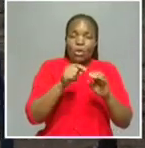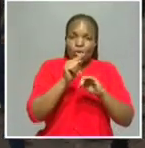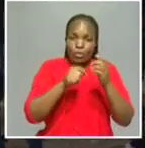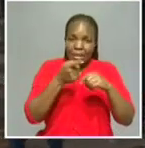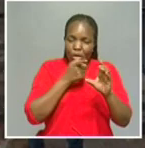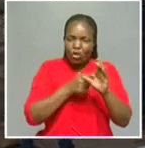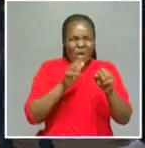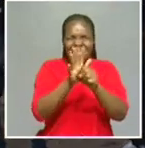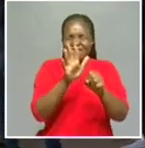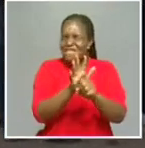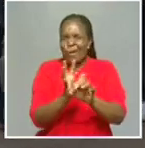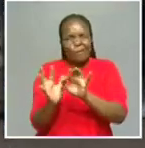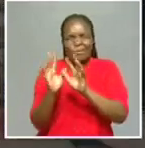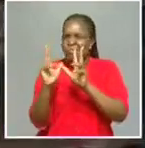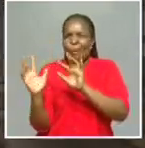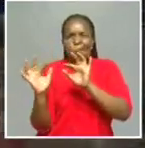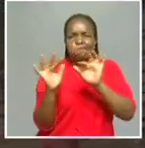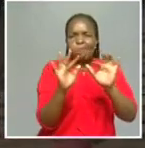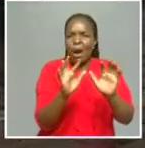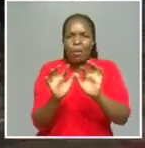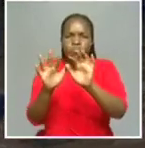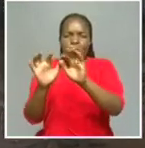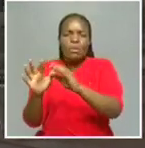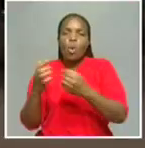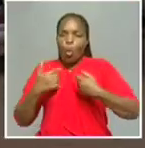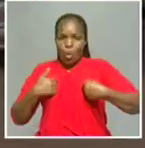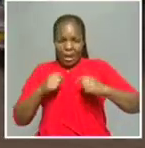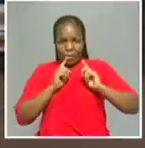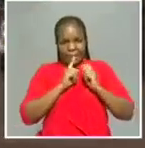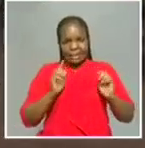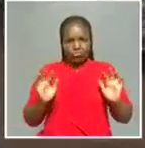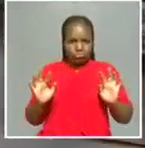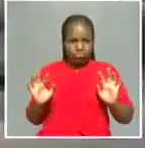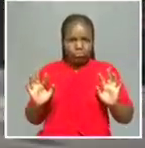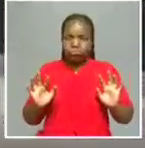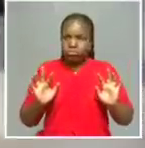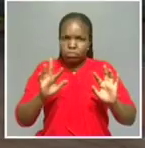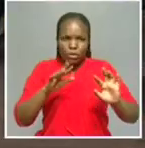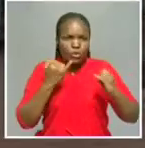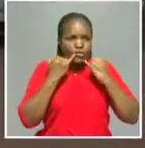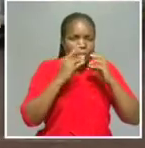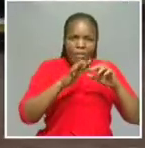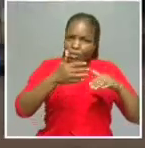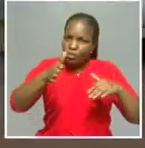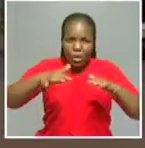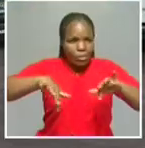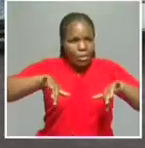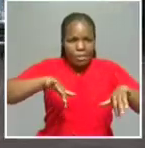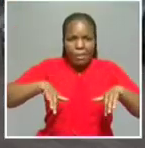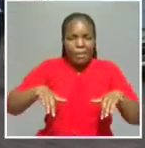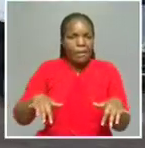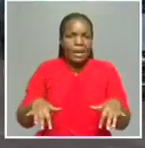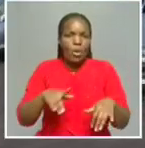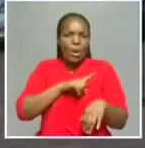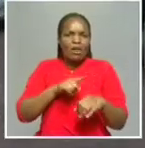And we have spoken to people and we ordered them to disperse to leave whatever they were doing